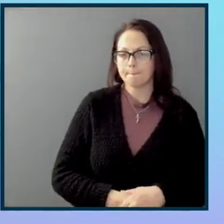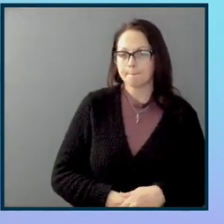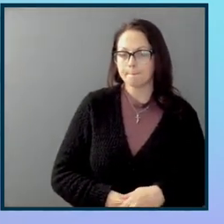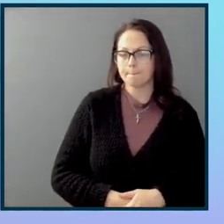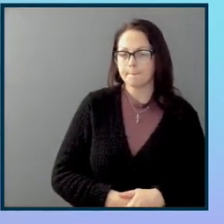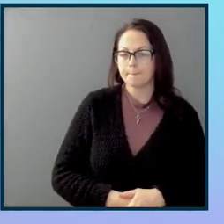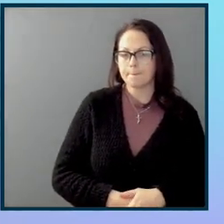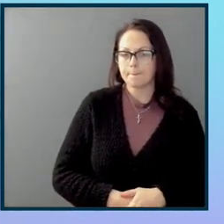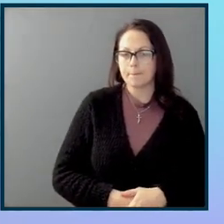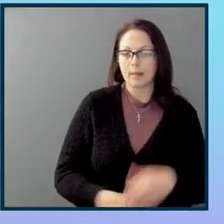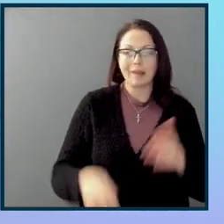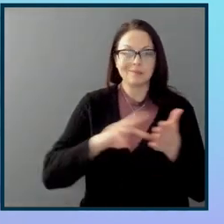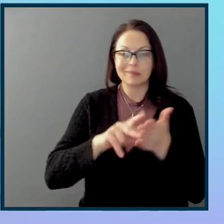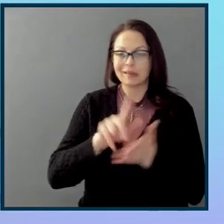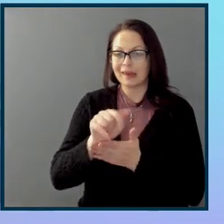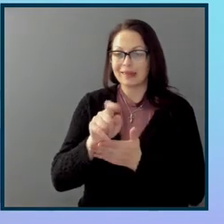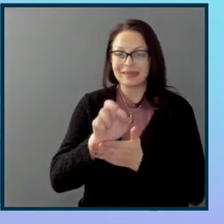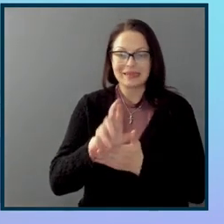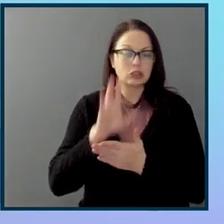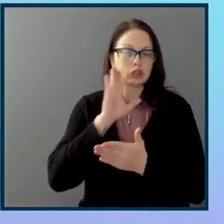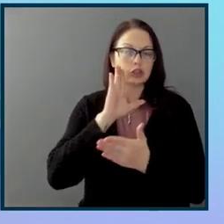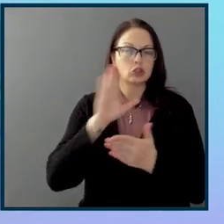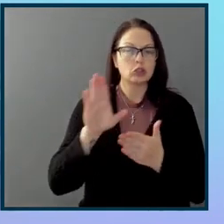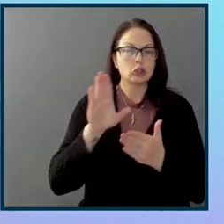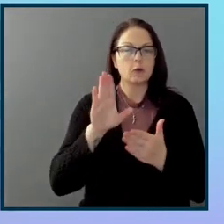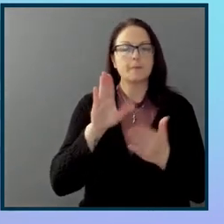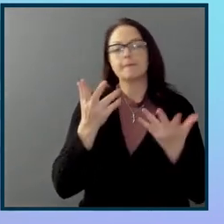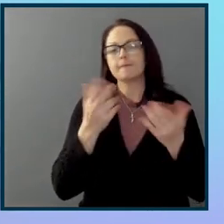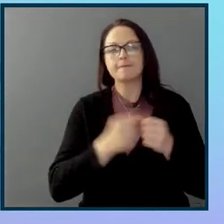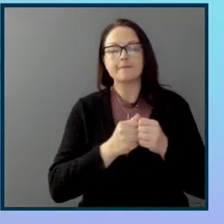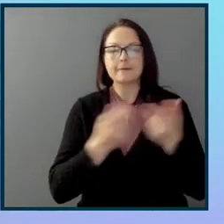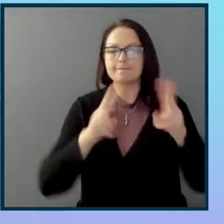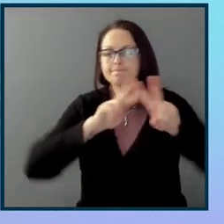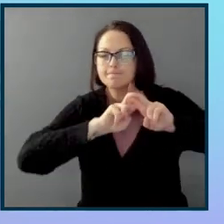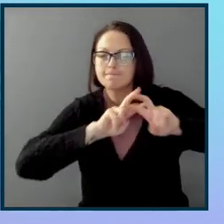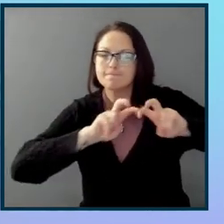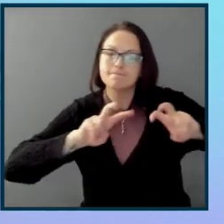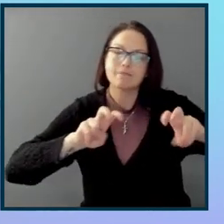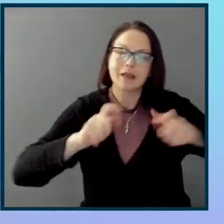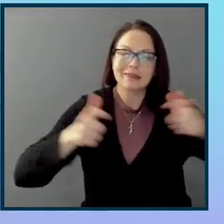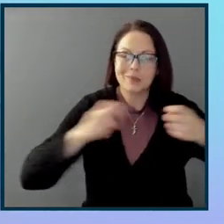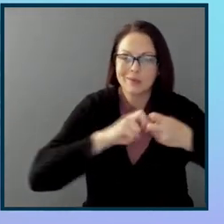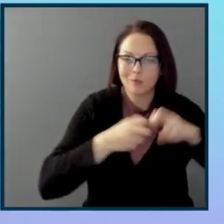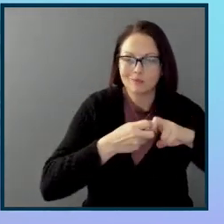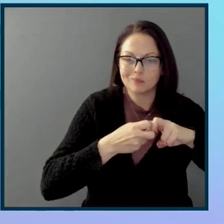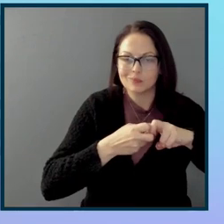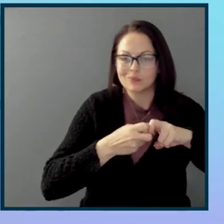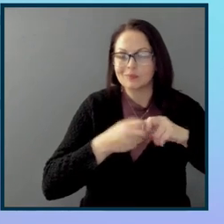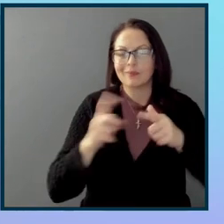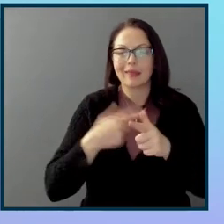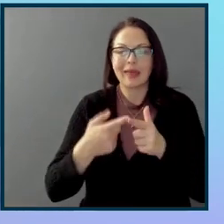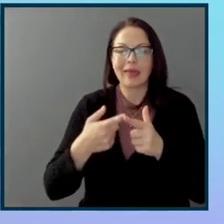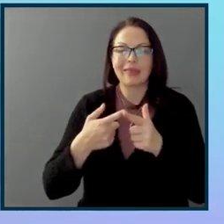filter with the linter. So we're going to be covering that in my session, then we're going to be going into catching the pebbles through